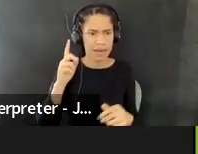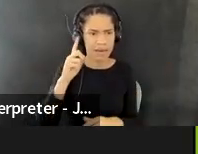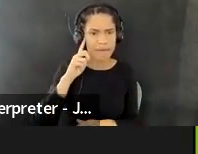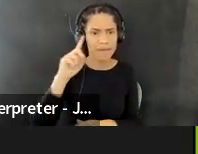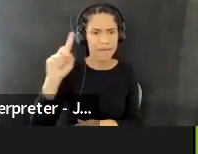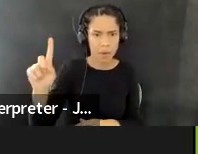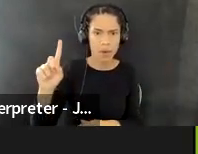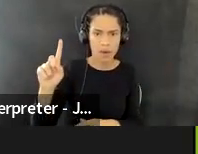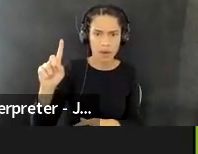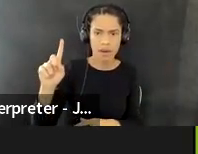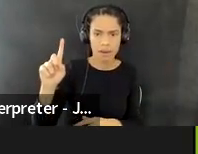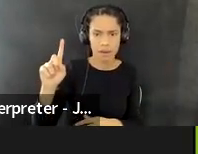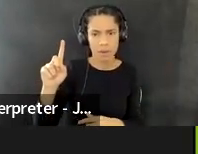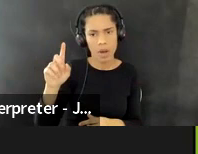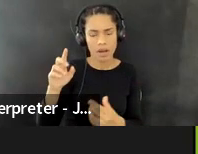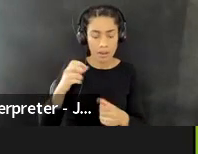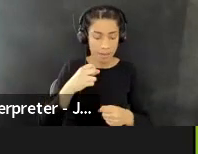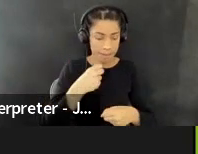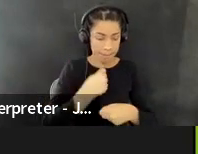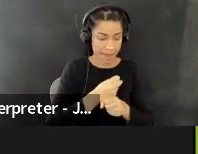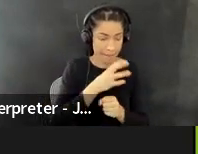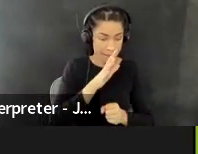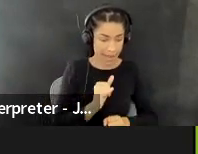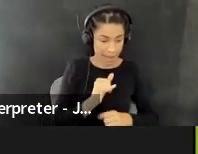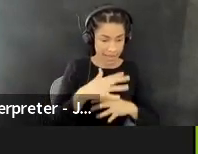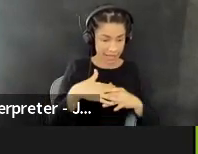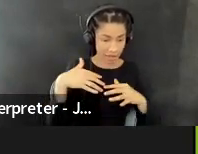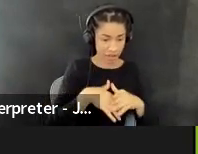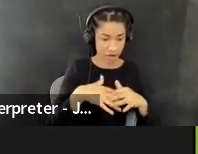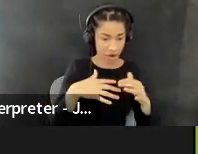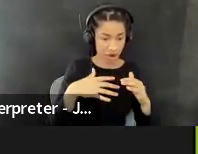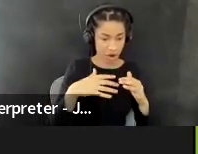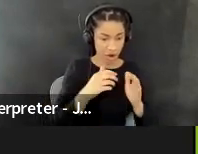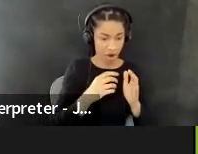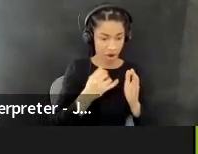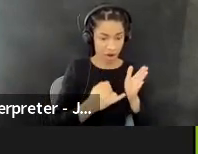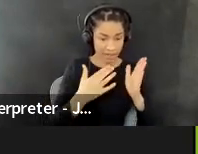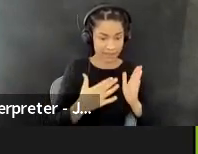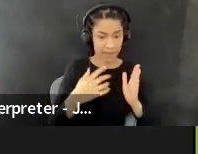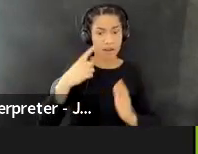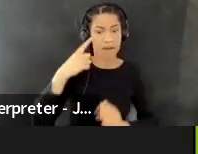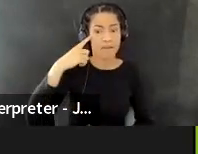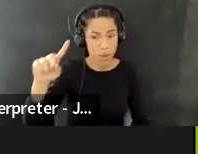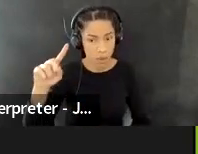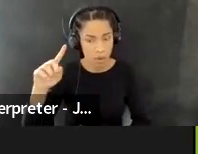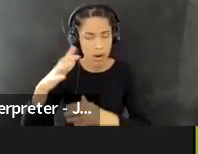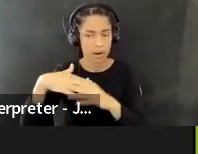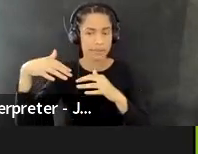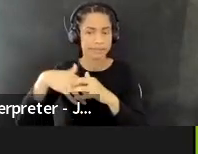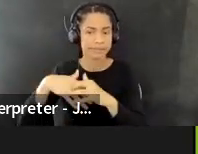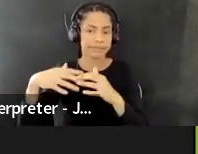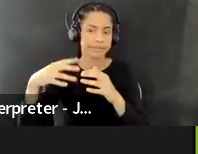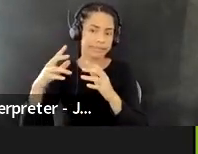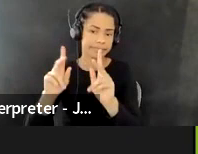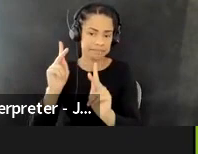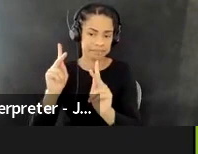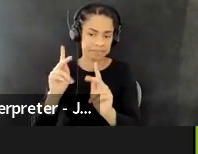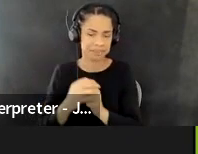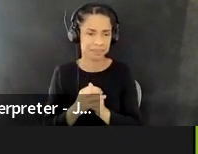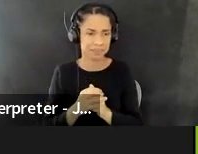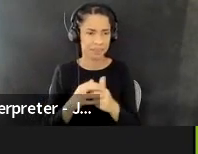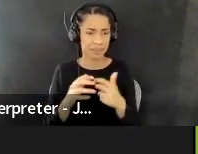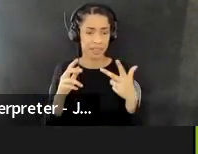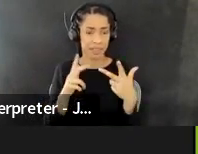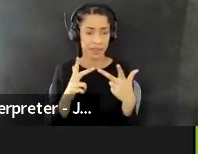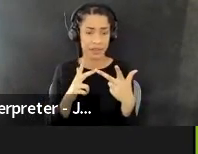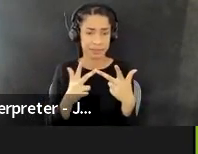and for indigenous artists? So that's a little bit about data and platforms. And then the third food justice, you know, you might think like,